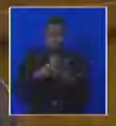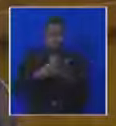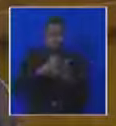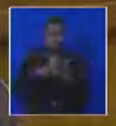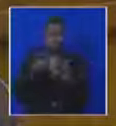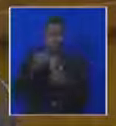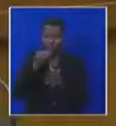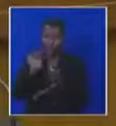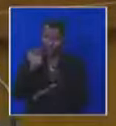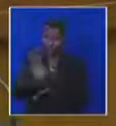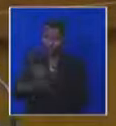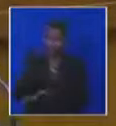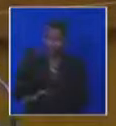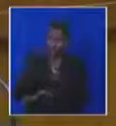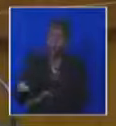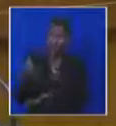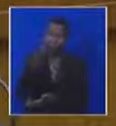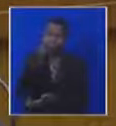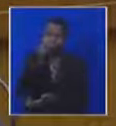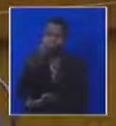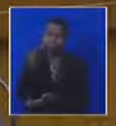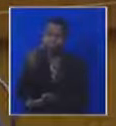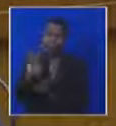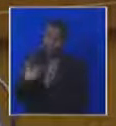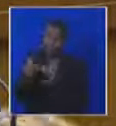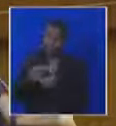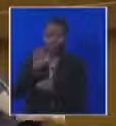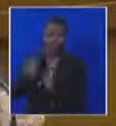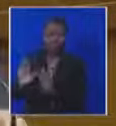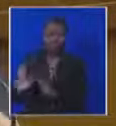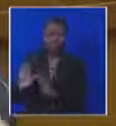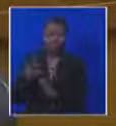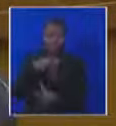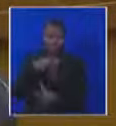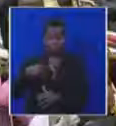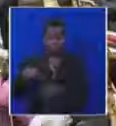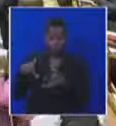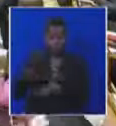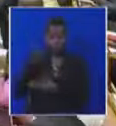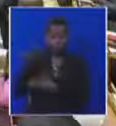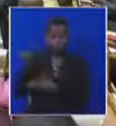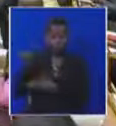to get this President out of office and rescue this country. That's where the Premier was today.